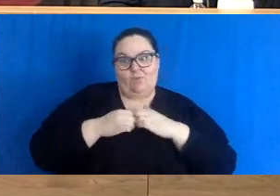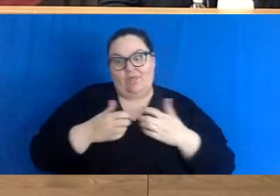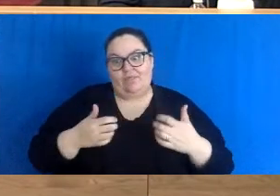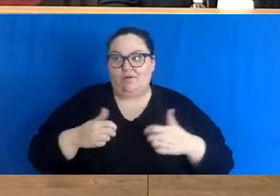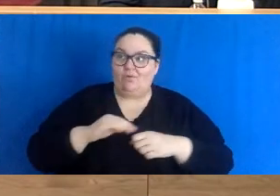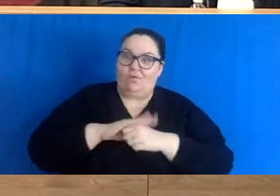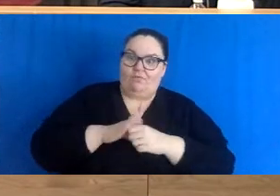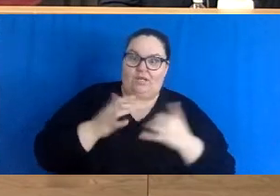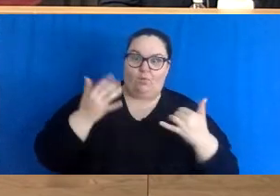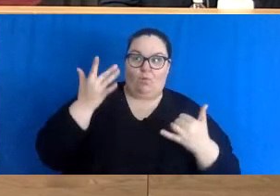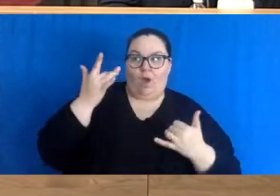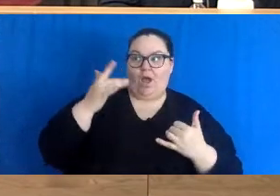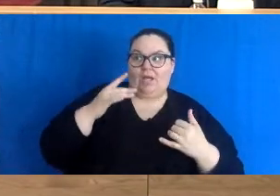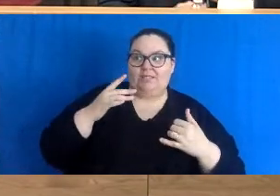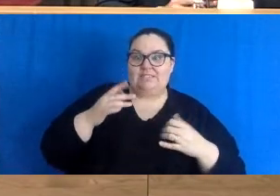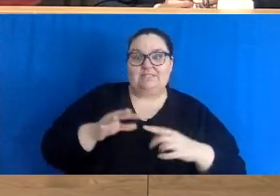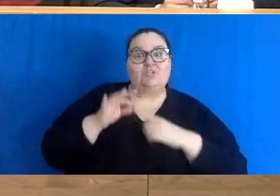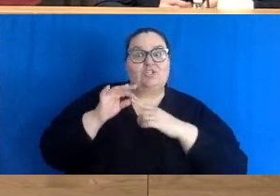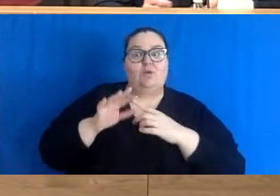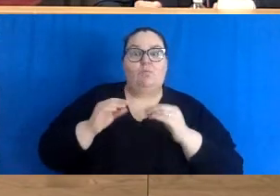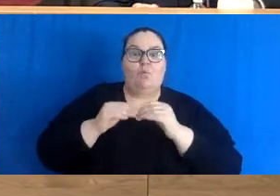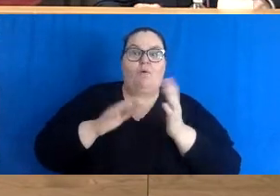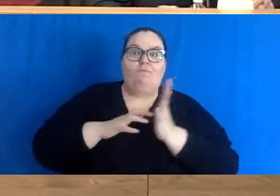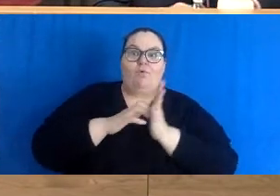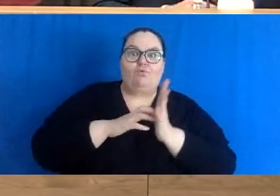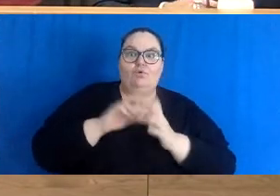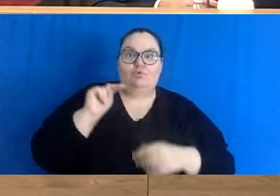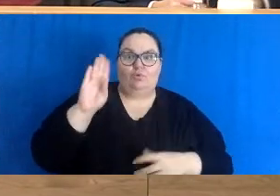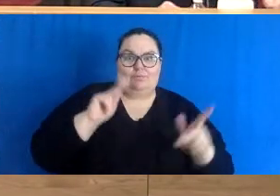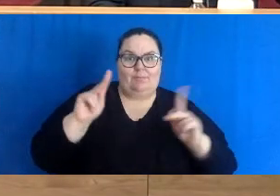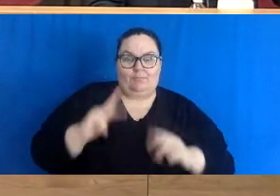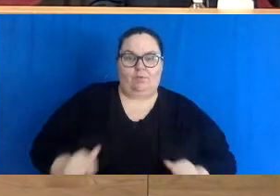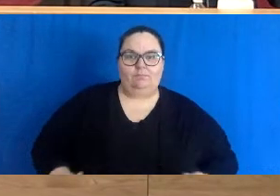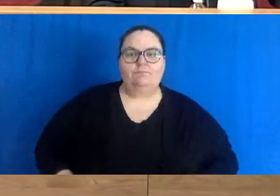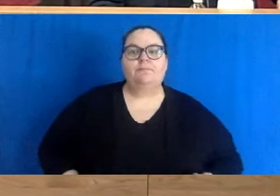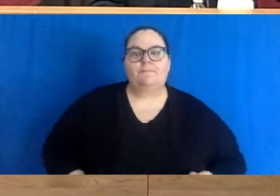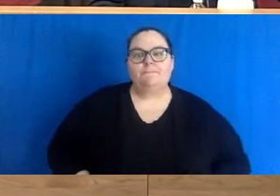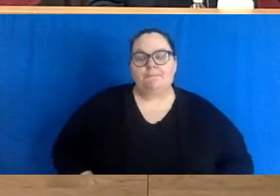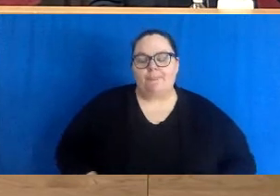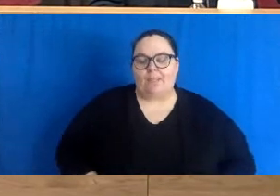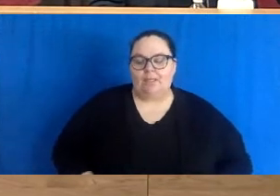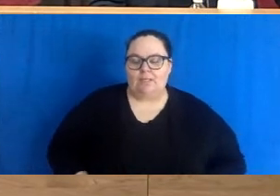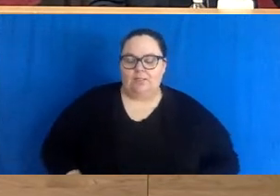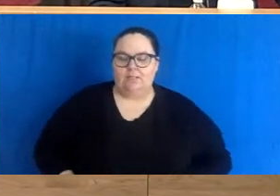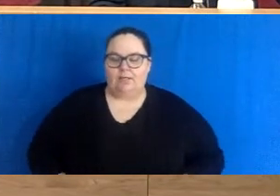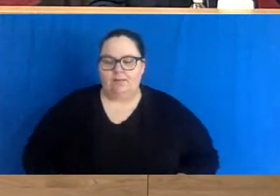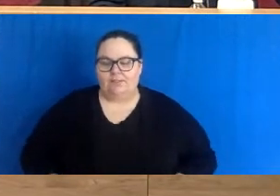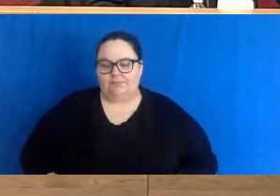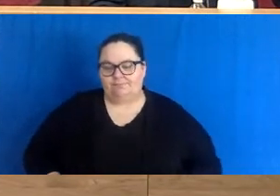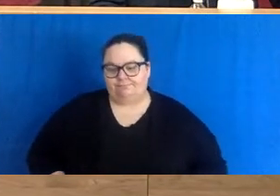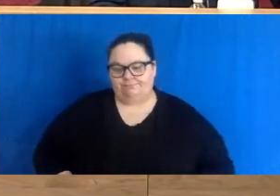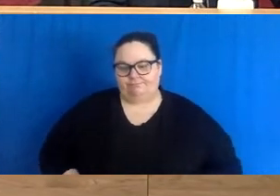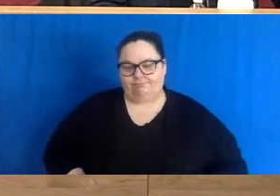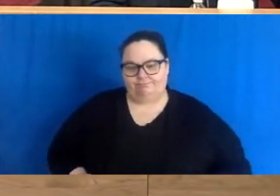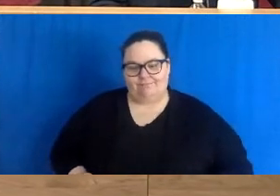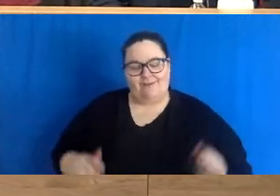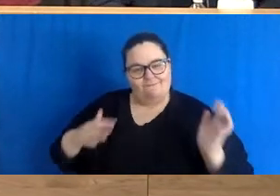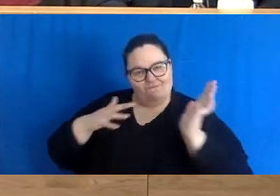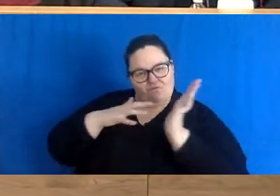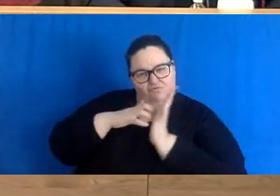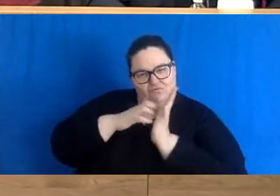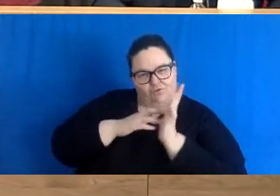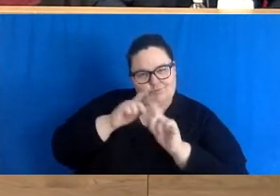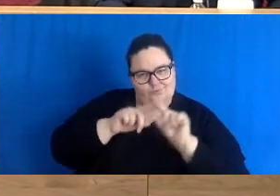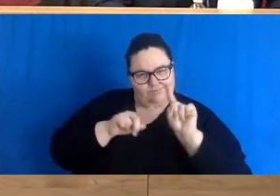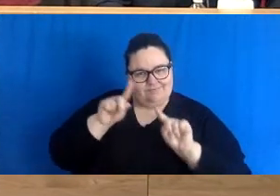vulnerable New Brunswickers well I think that you know the vulnerability is a personal term in many ways but it has to be one that